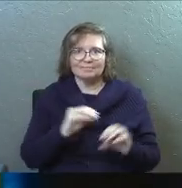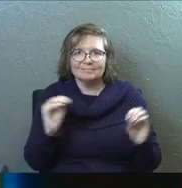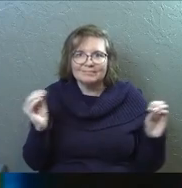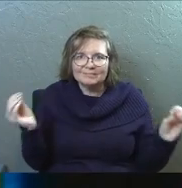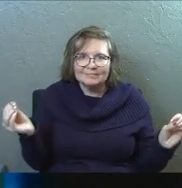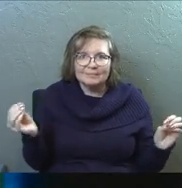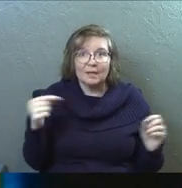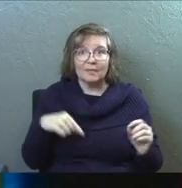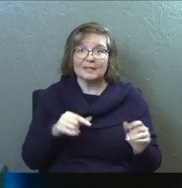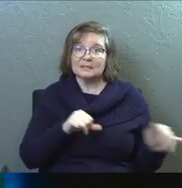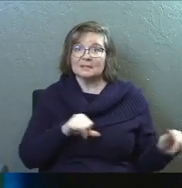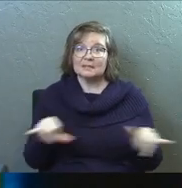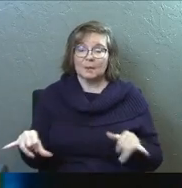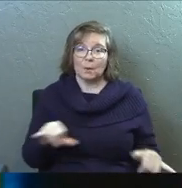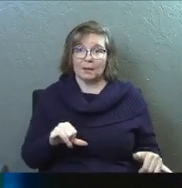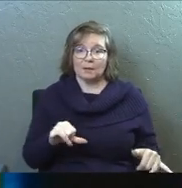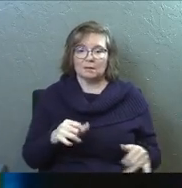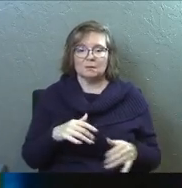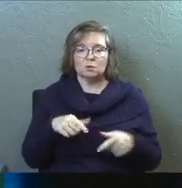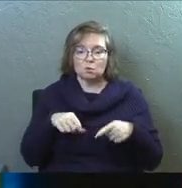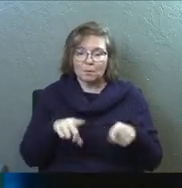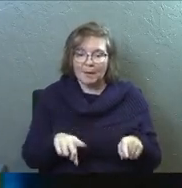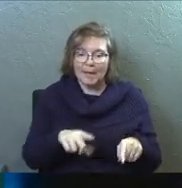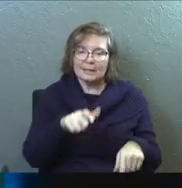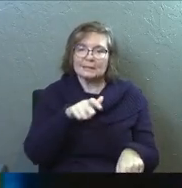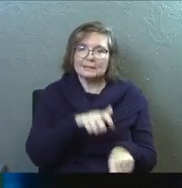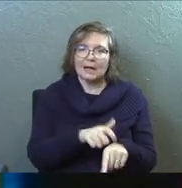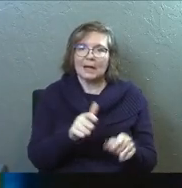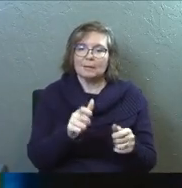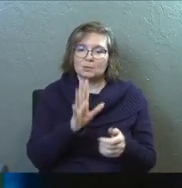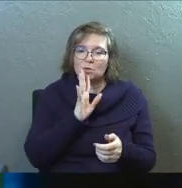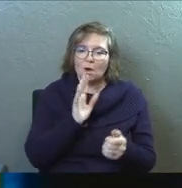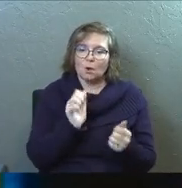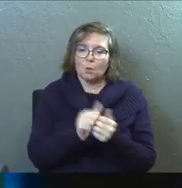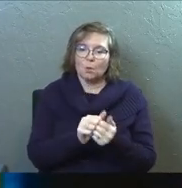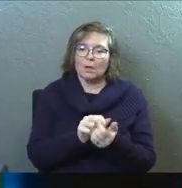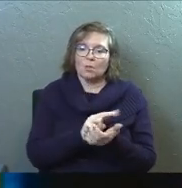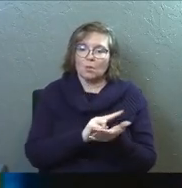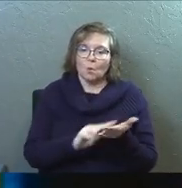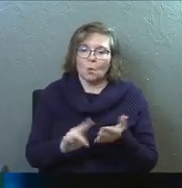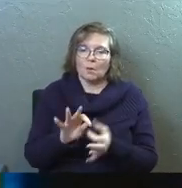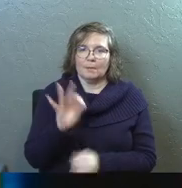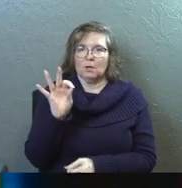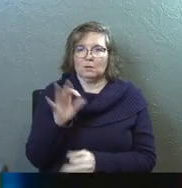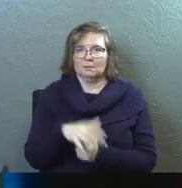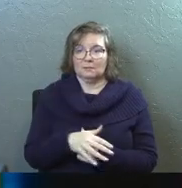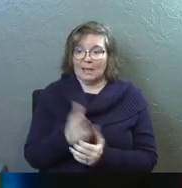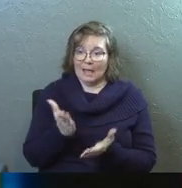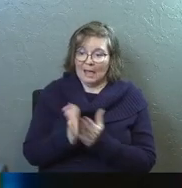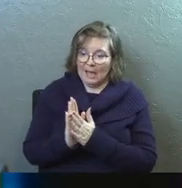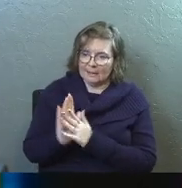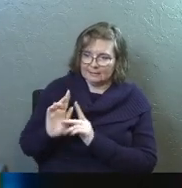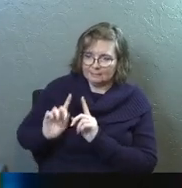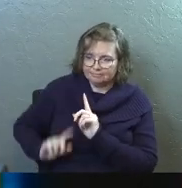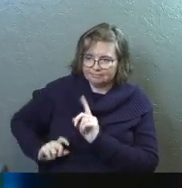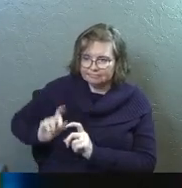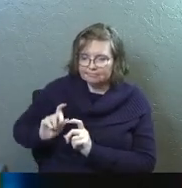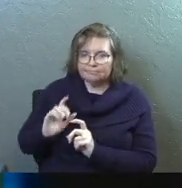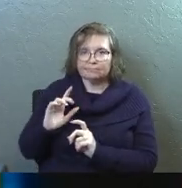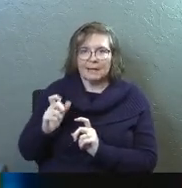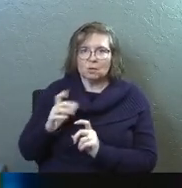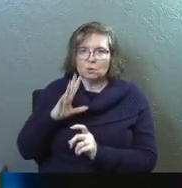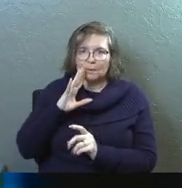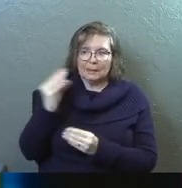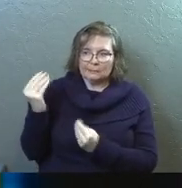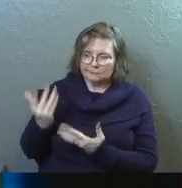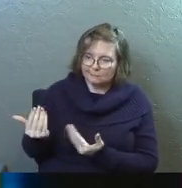one. And this is the same way. So spend time. Talk to him. Ask him things. Ask